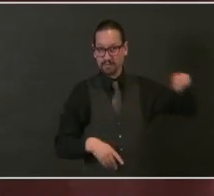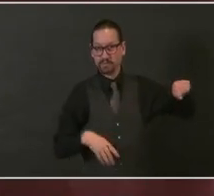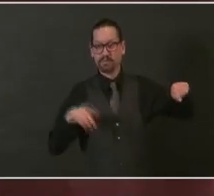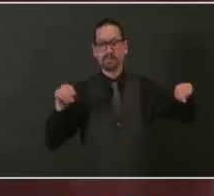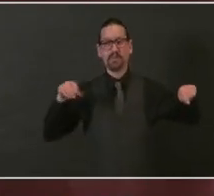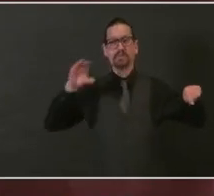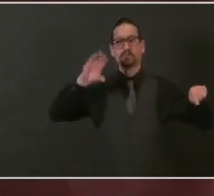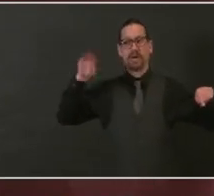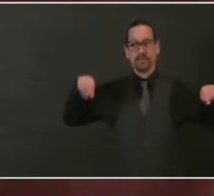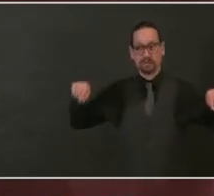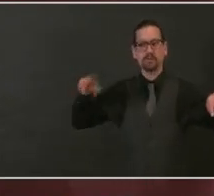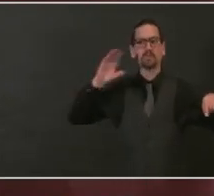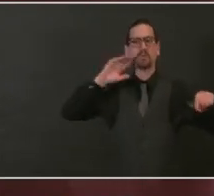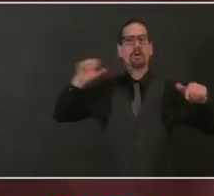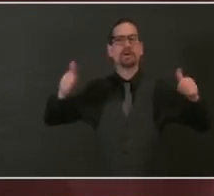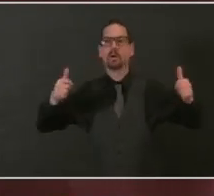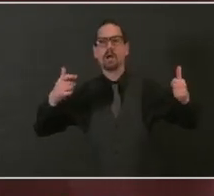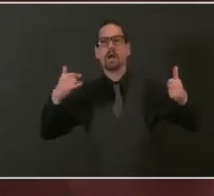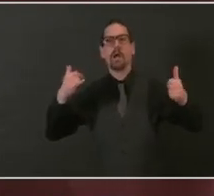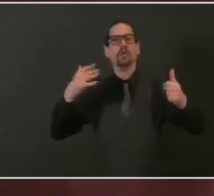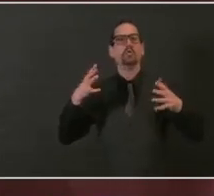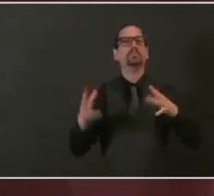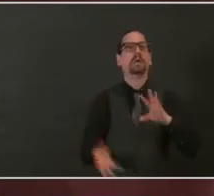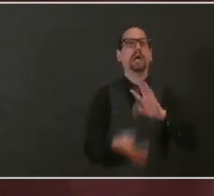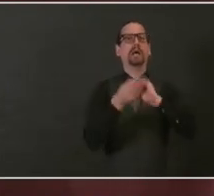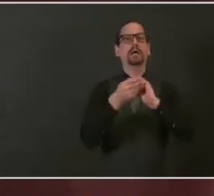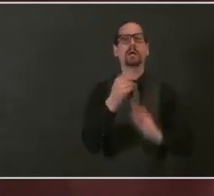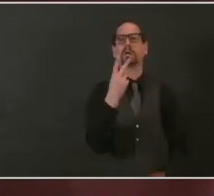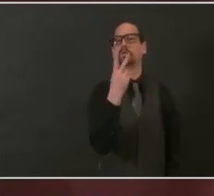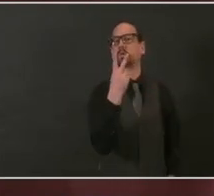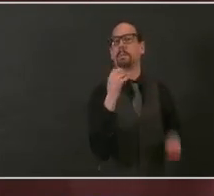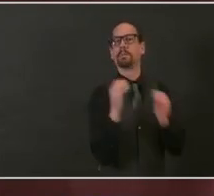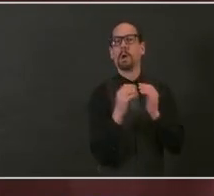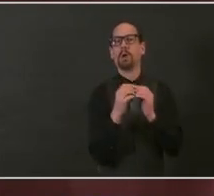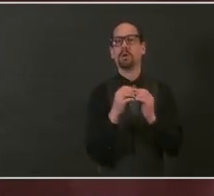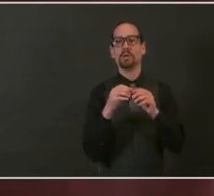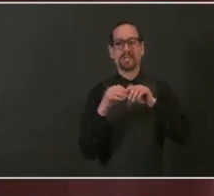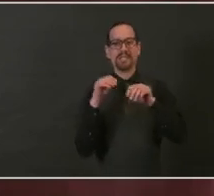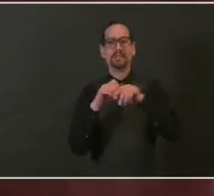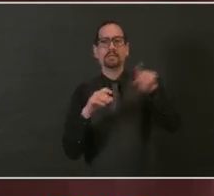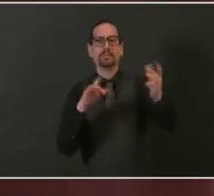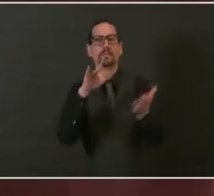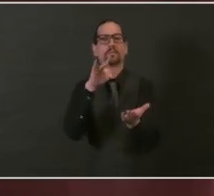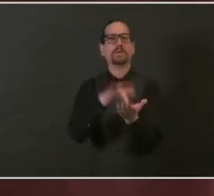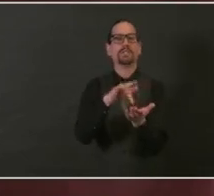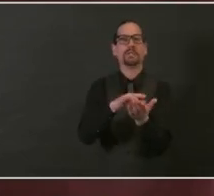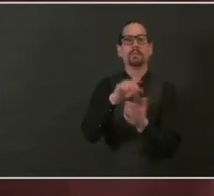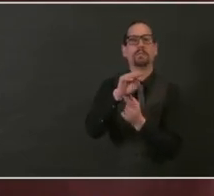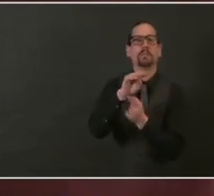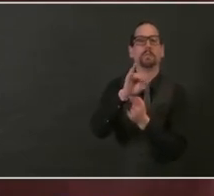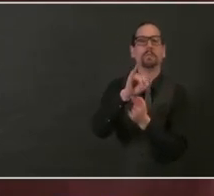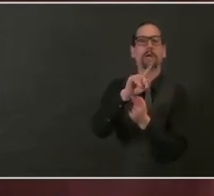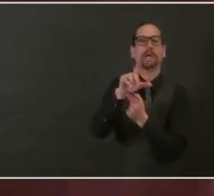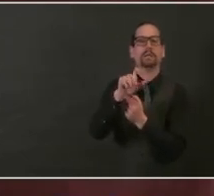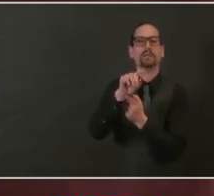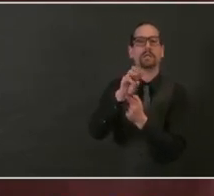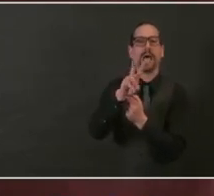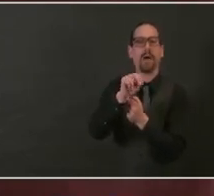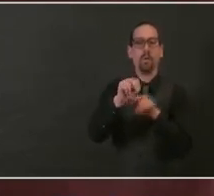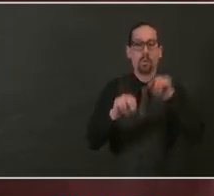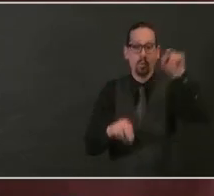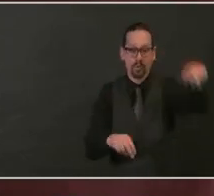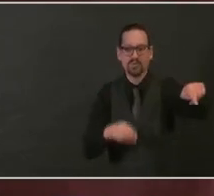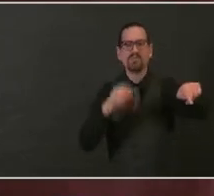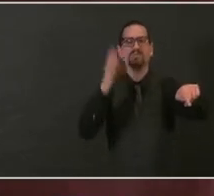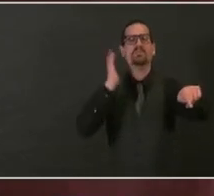sites, one in Middletown and one in Woonsocket. The Middletown site will be located where